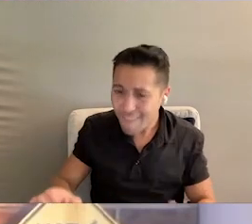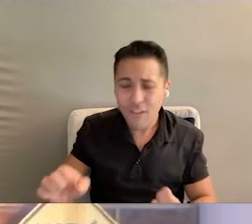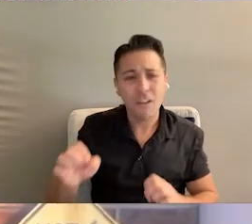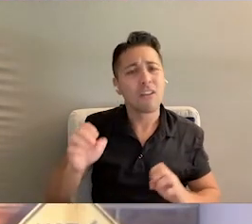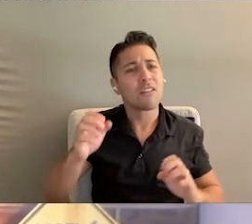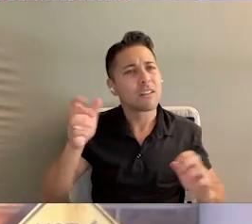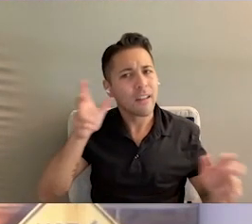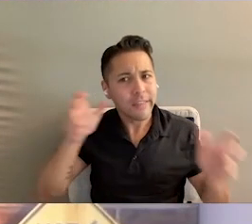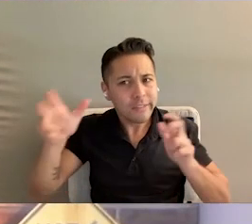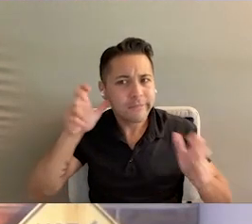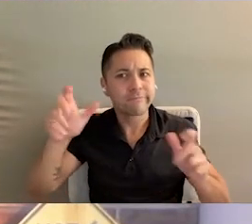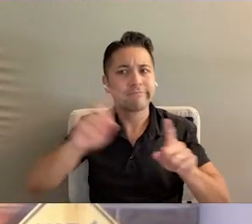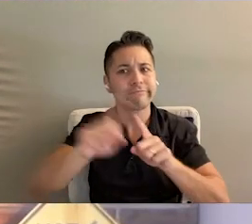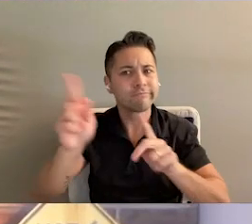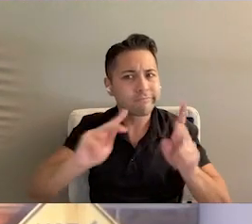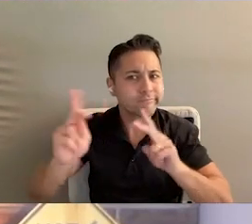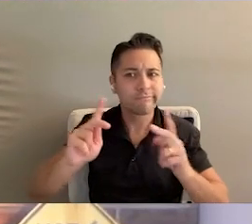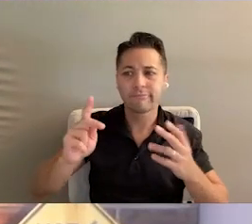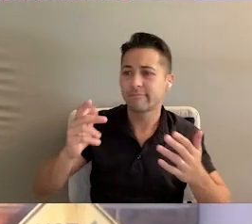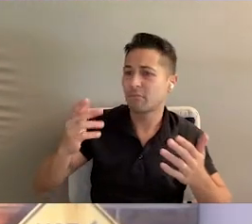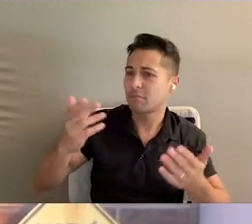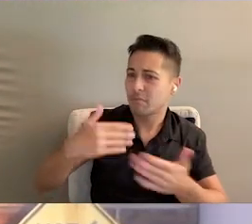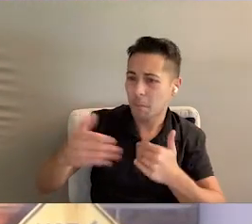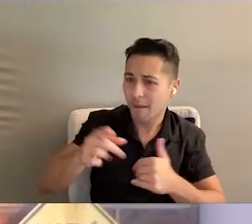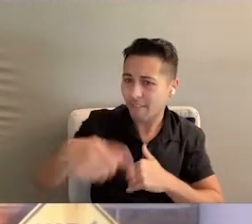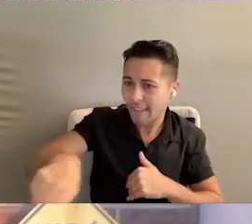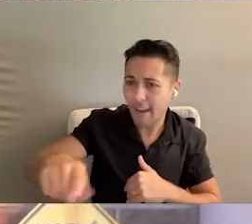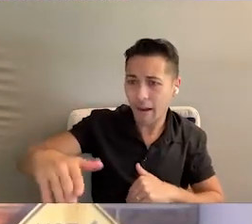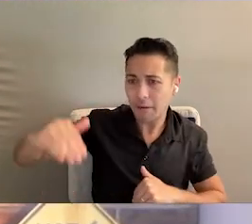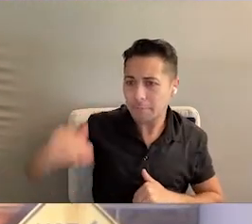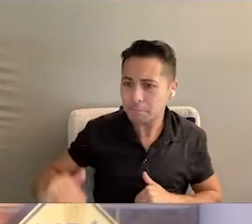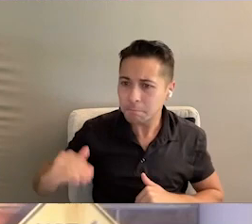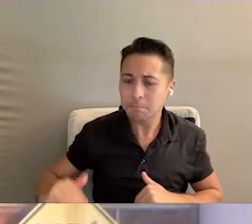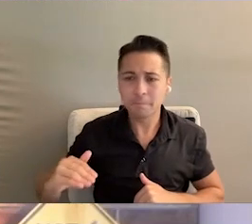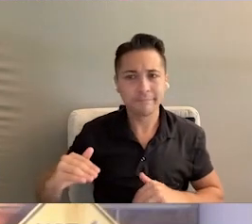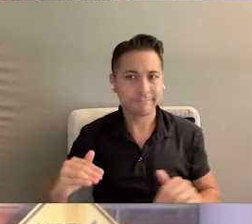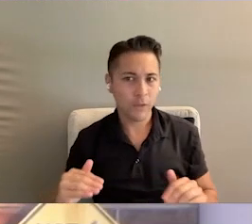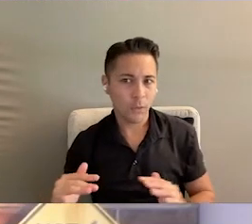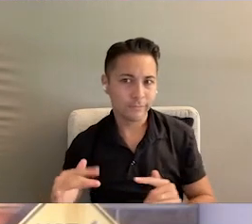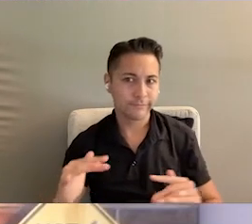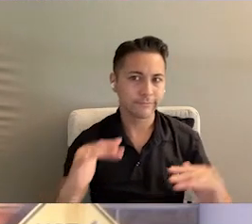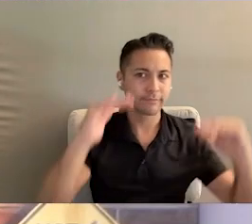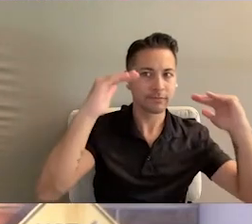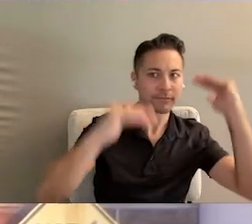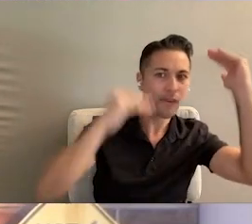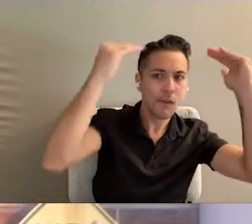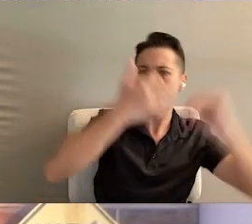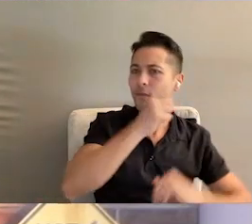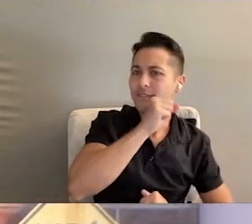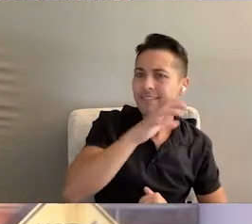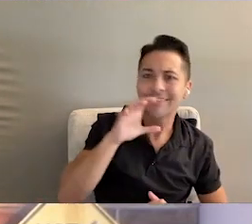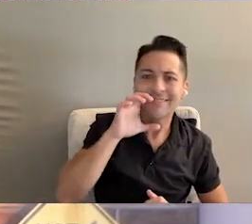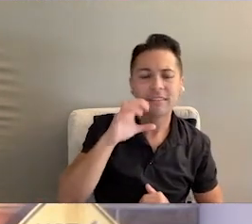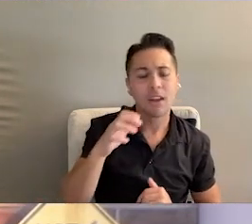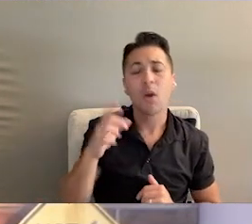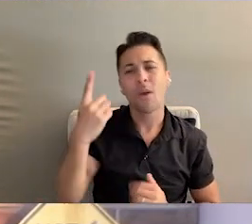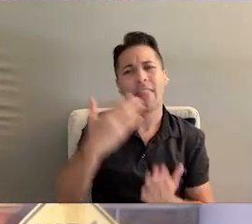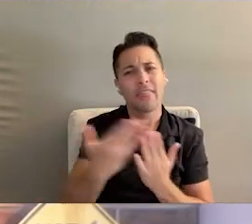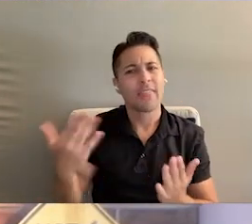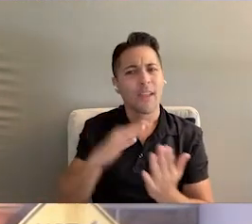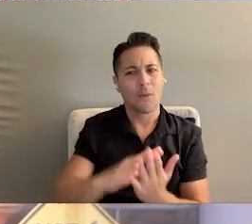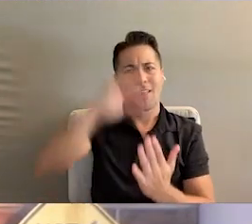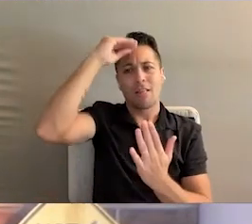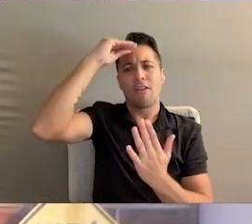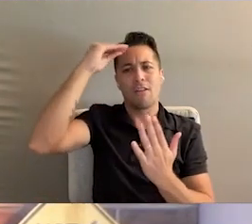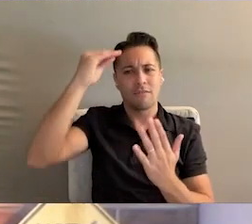individuals who we are supporting, we have supported whether they are our little babies all the way up through our seniors. One of the things that we learned many,